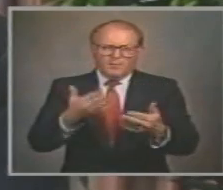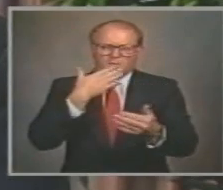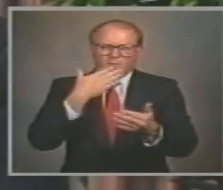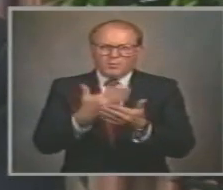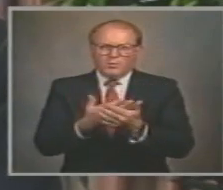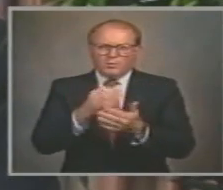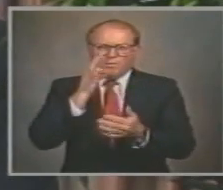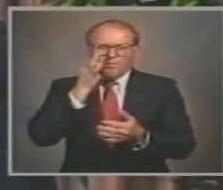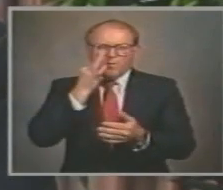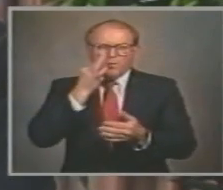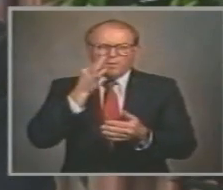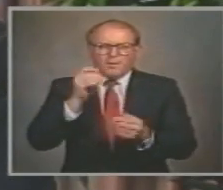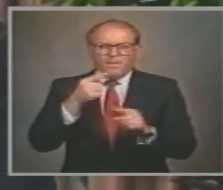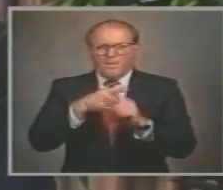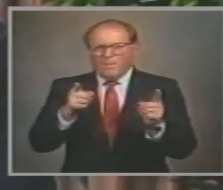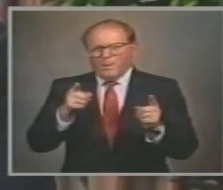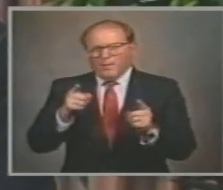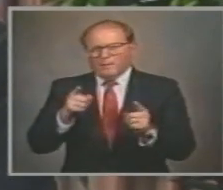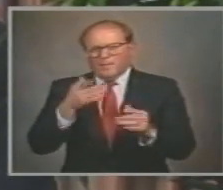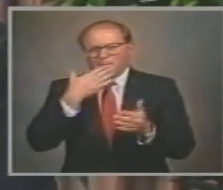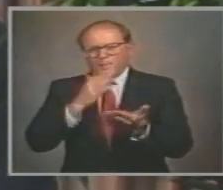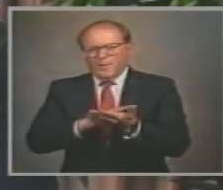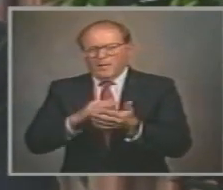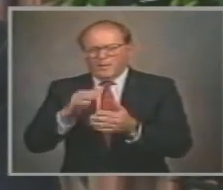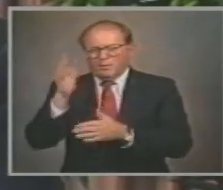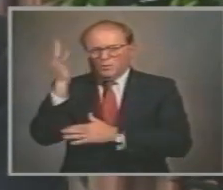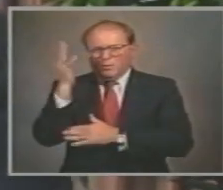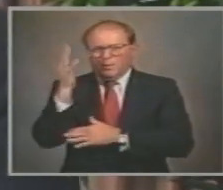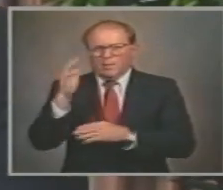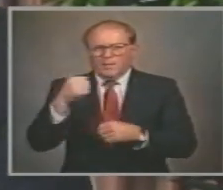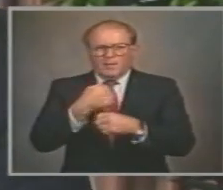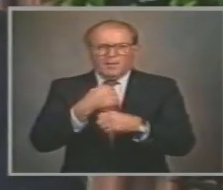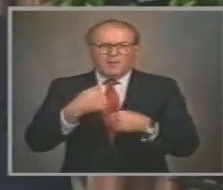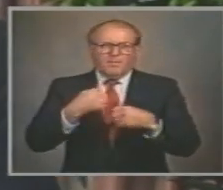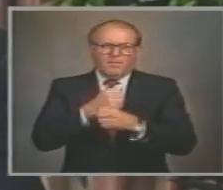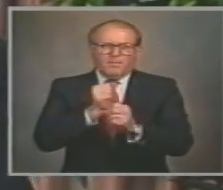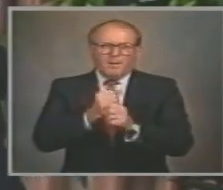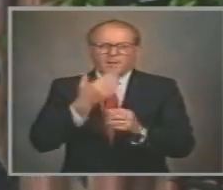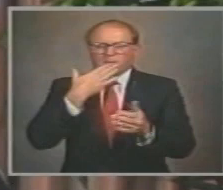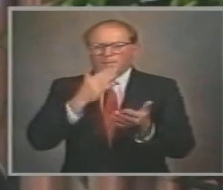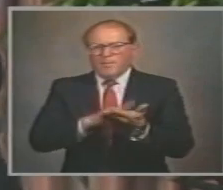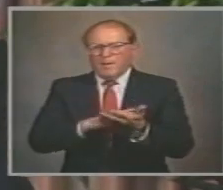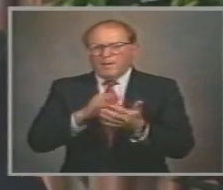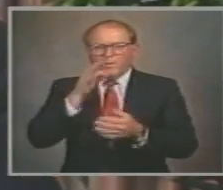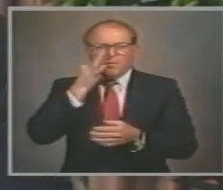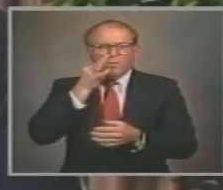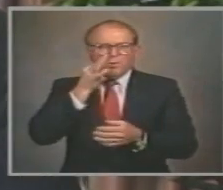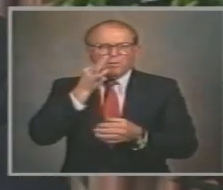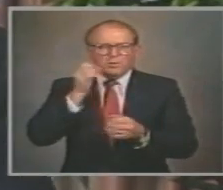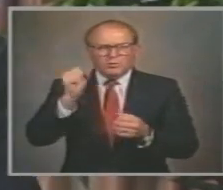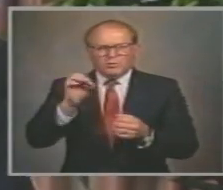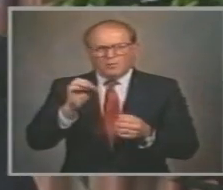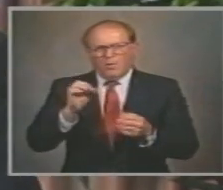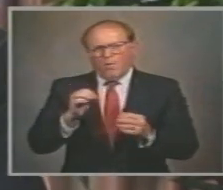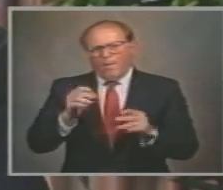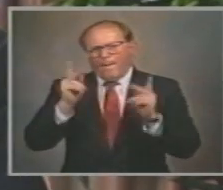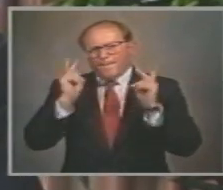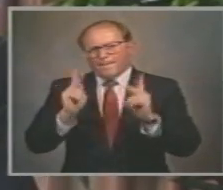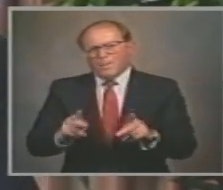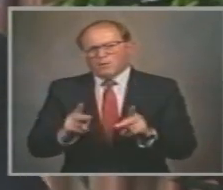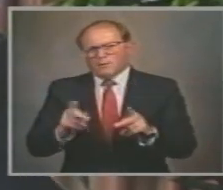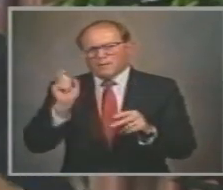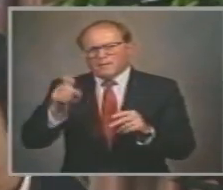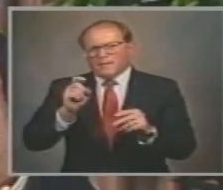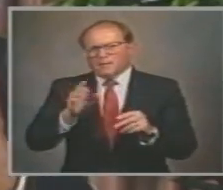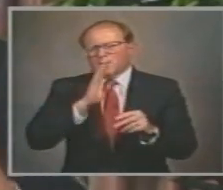Brings forth evil fruit Matthew 7-18 So a person Or a society Must be improved And